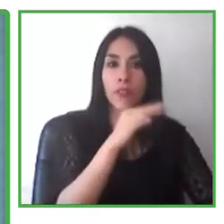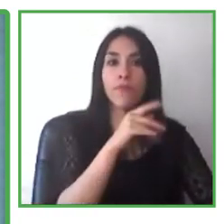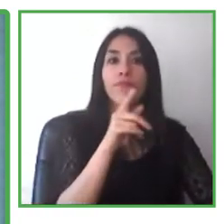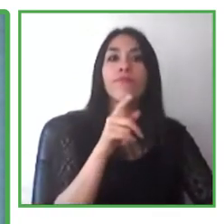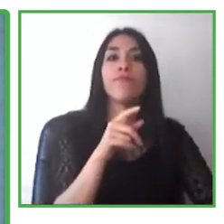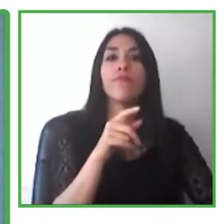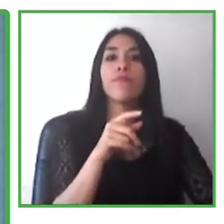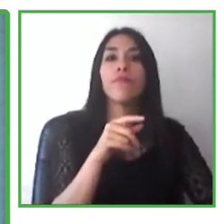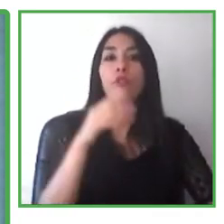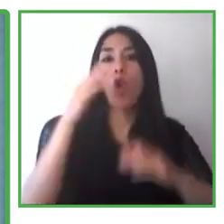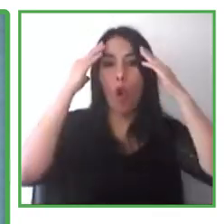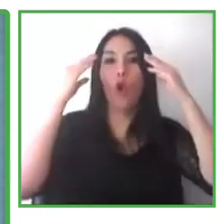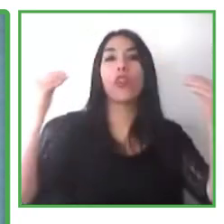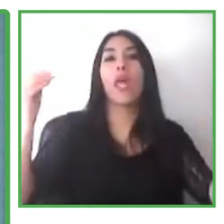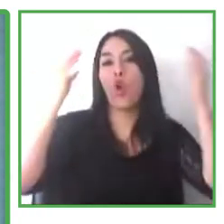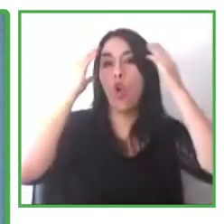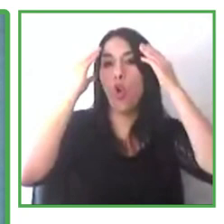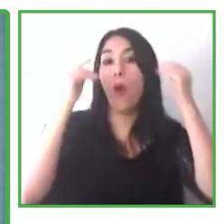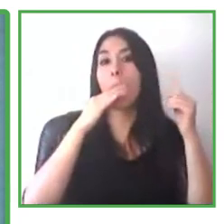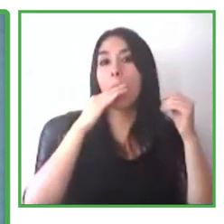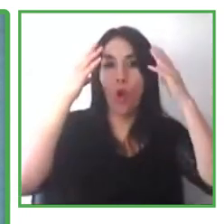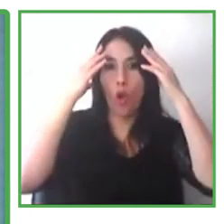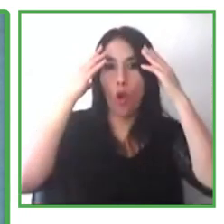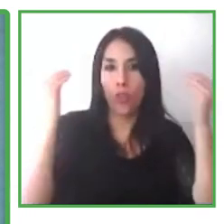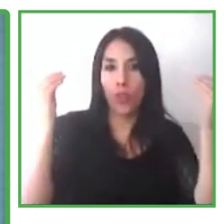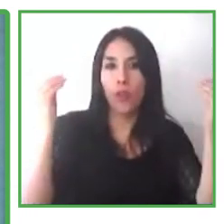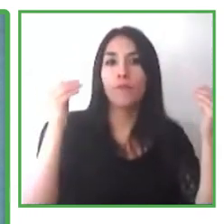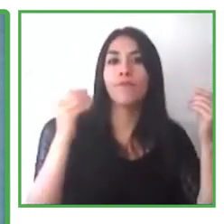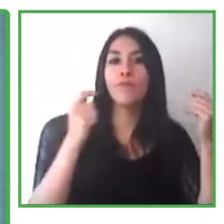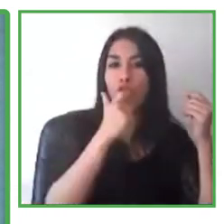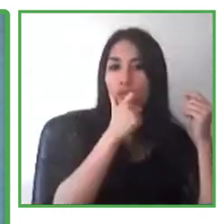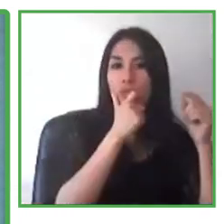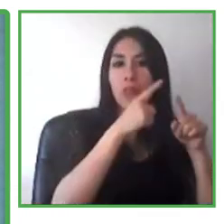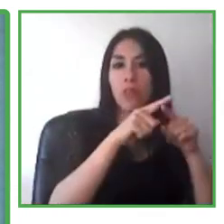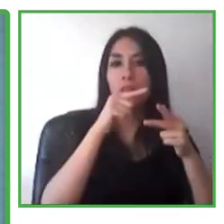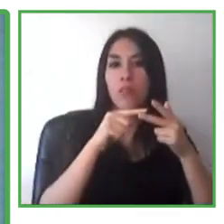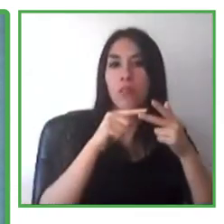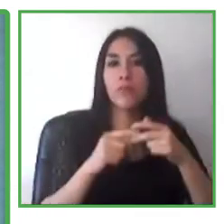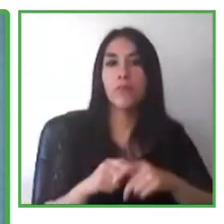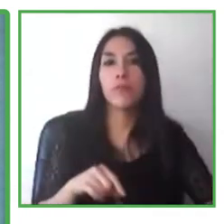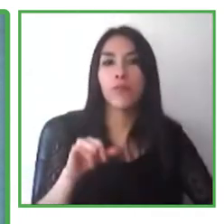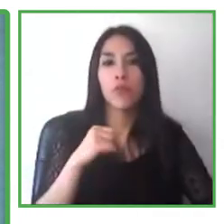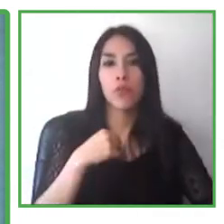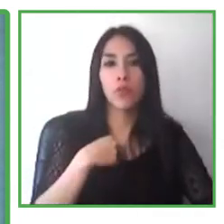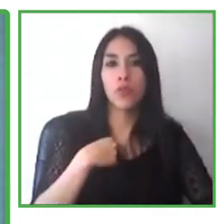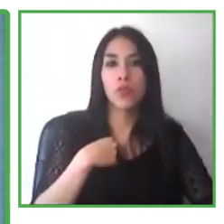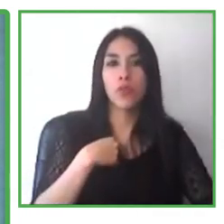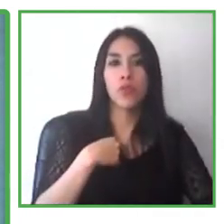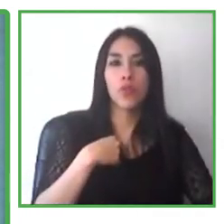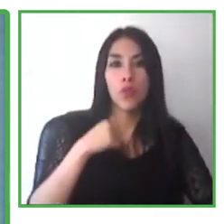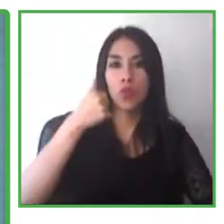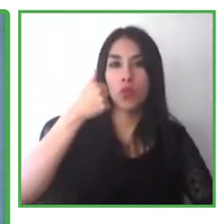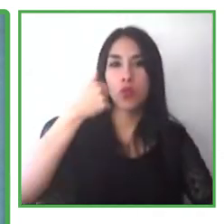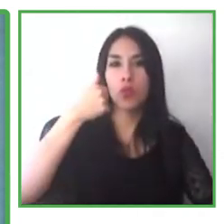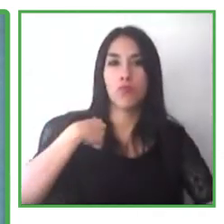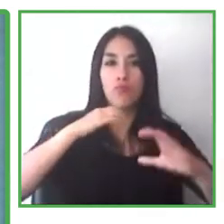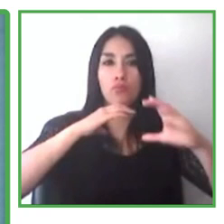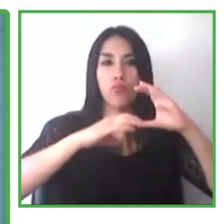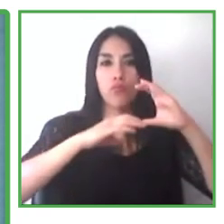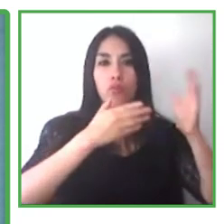and we search for assignments, in fact, for consultants on the spectrum. Our current